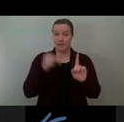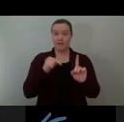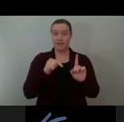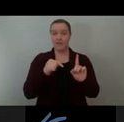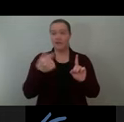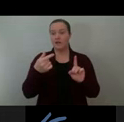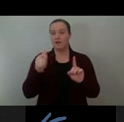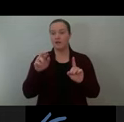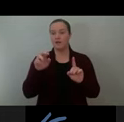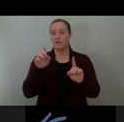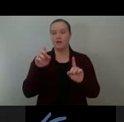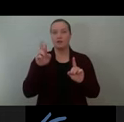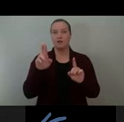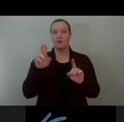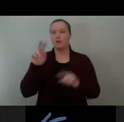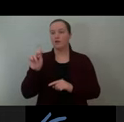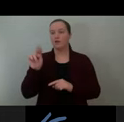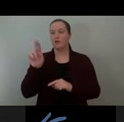these ancient forests for the future.